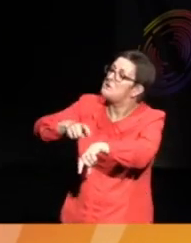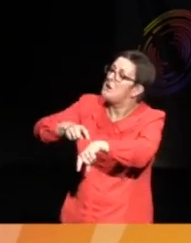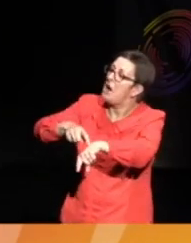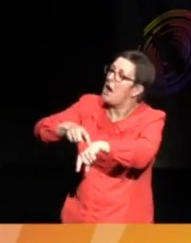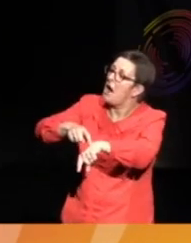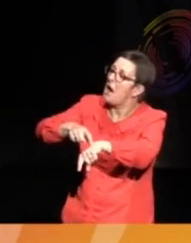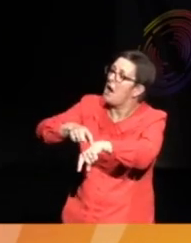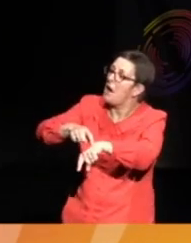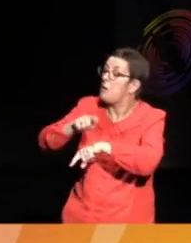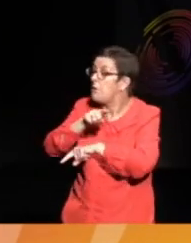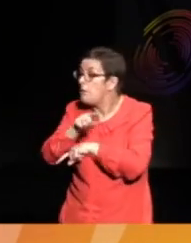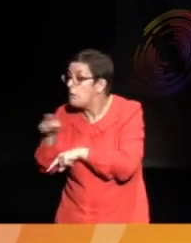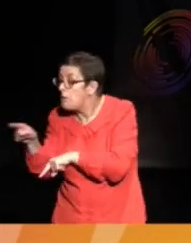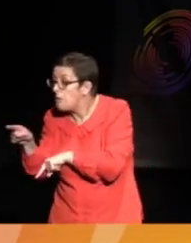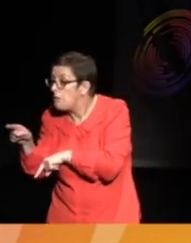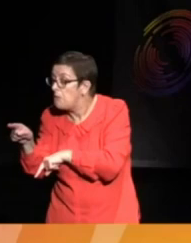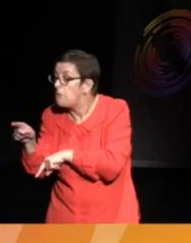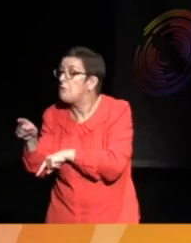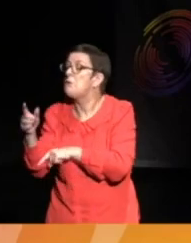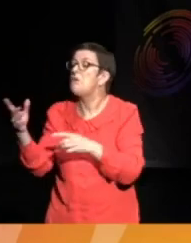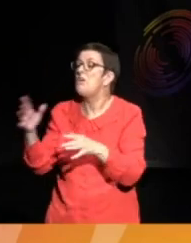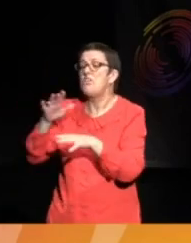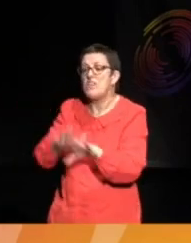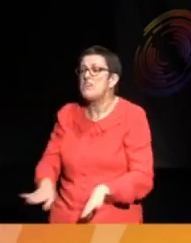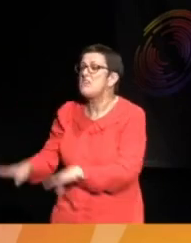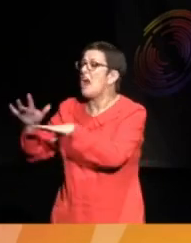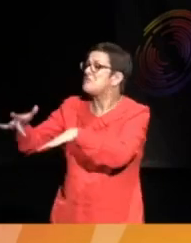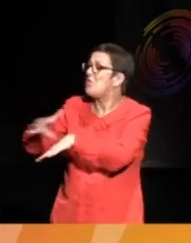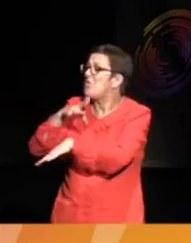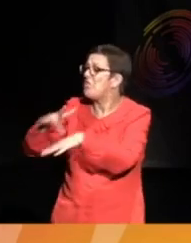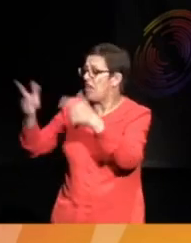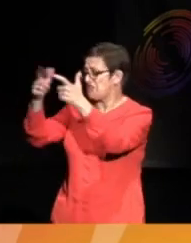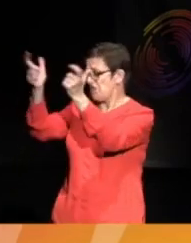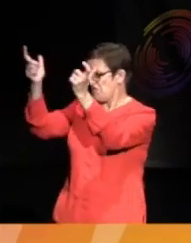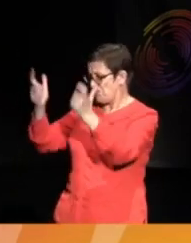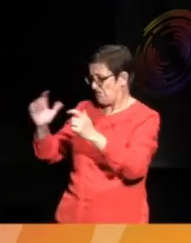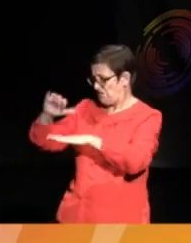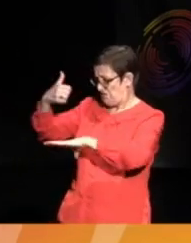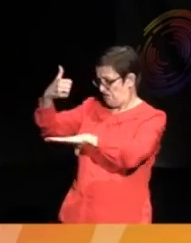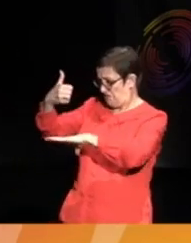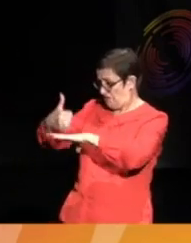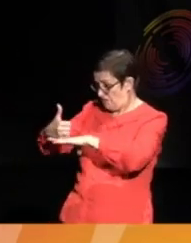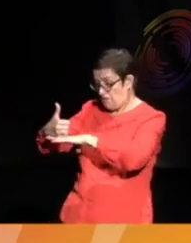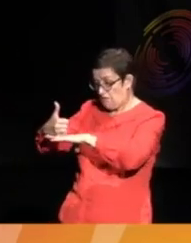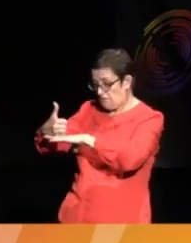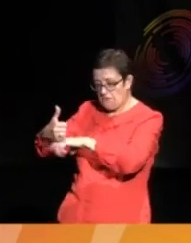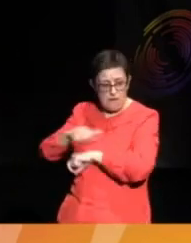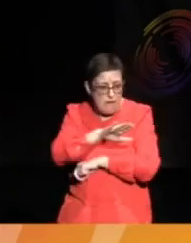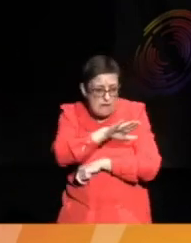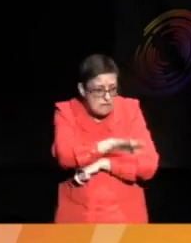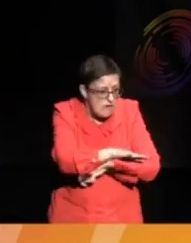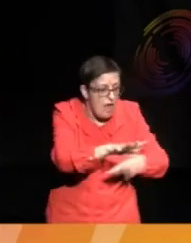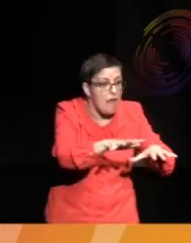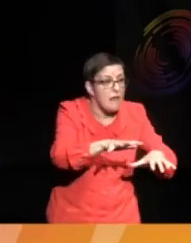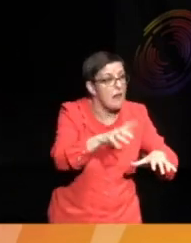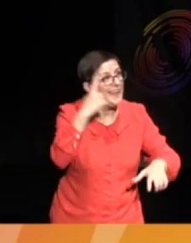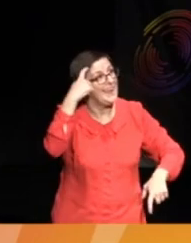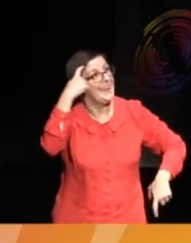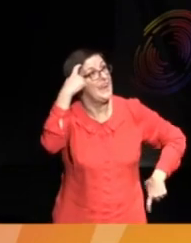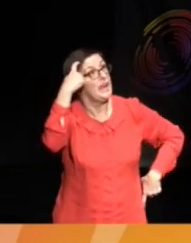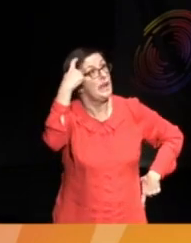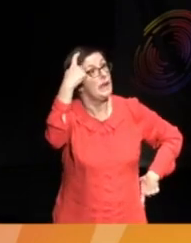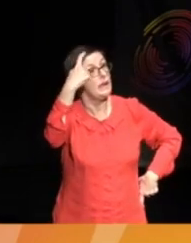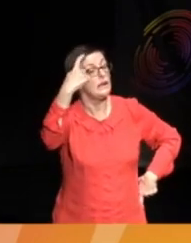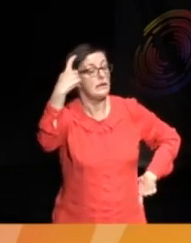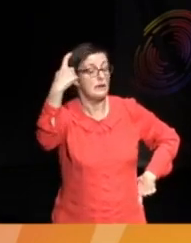Anchor what? The National Theatre. A child frozen in the act of thinking. A typewriter